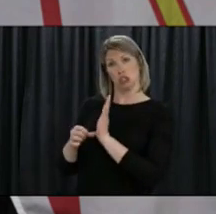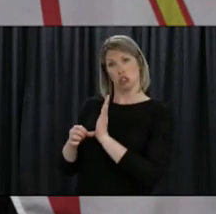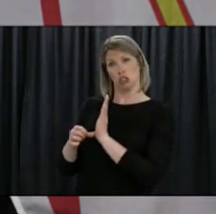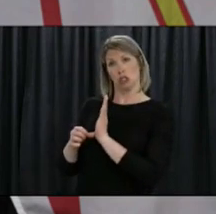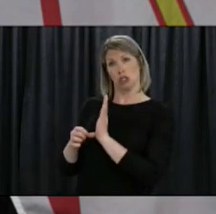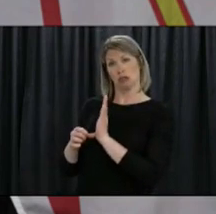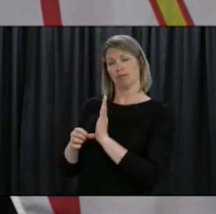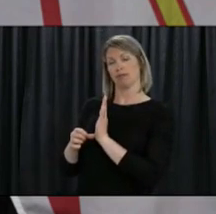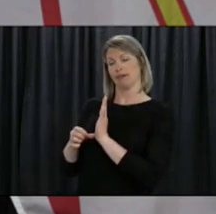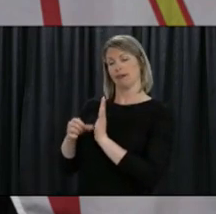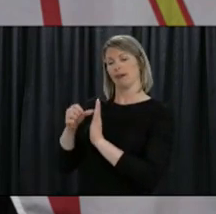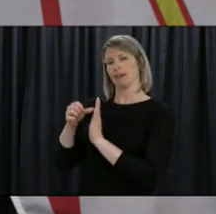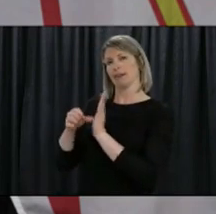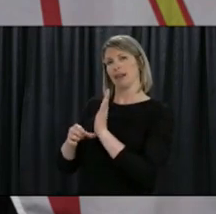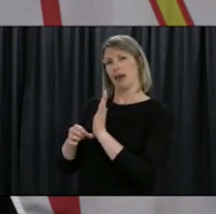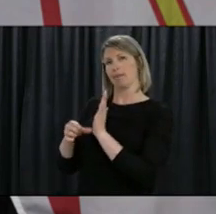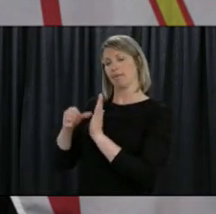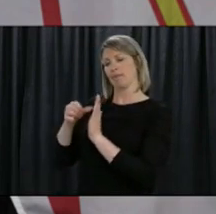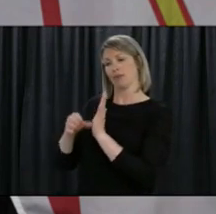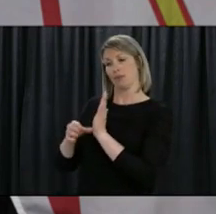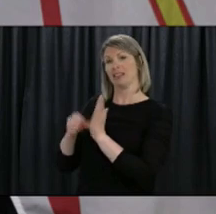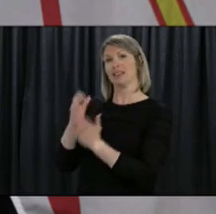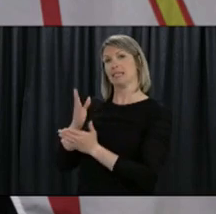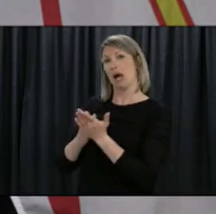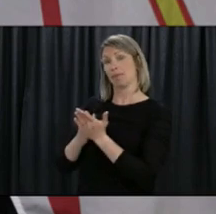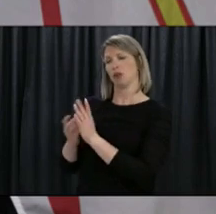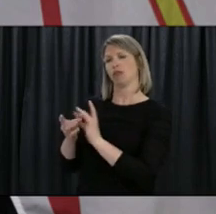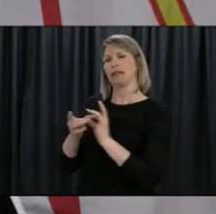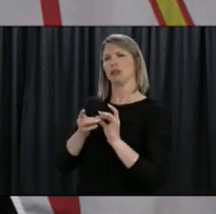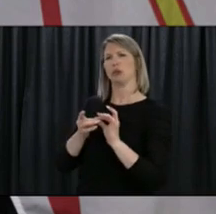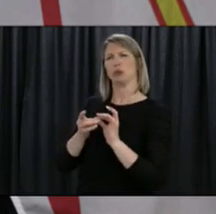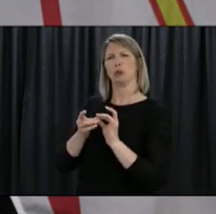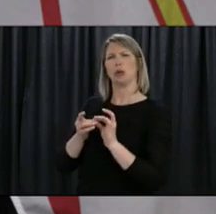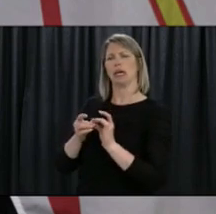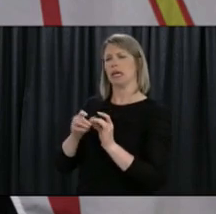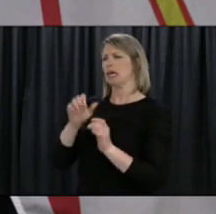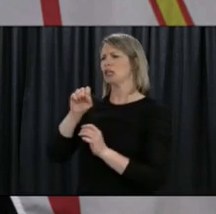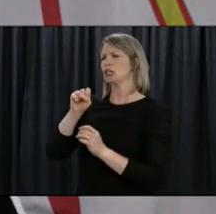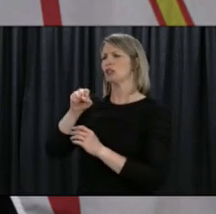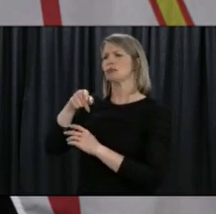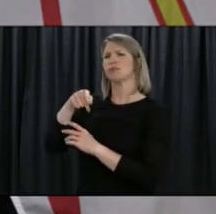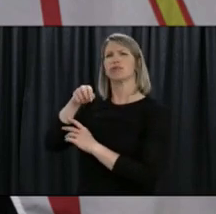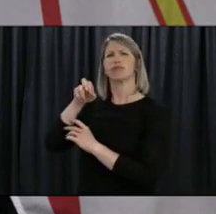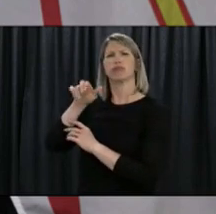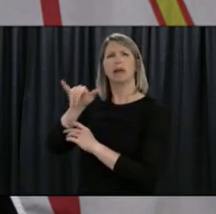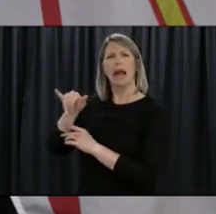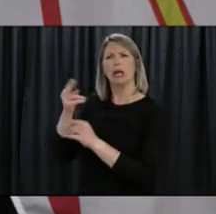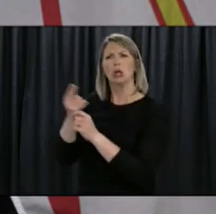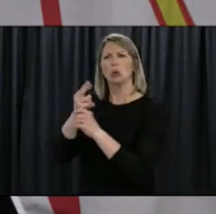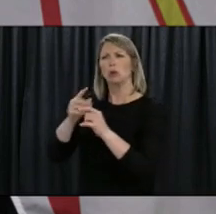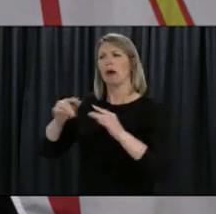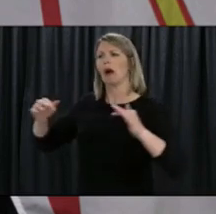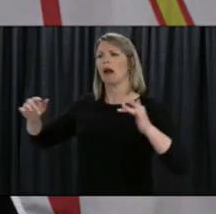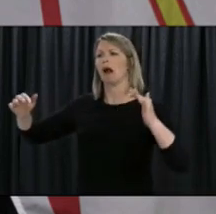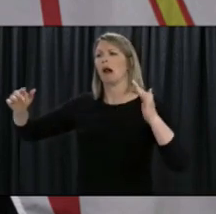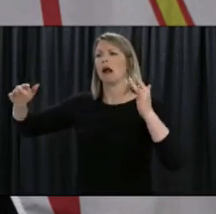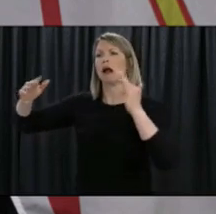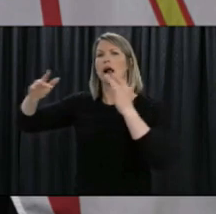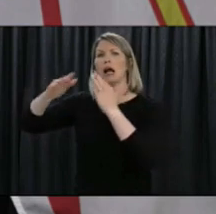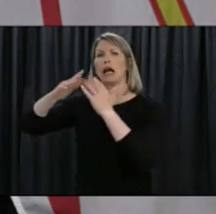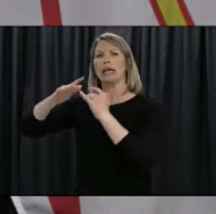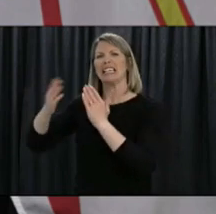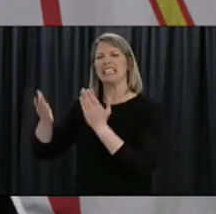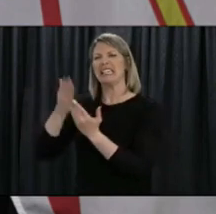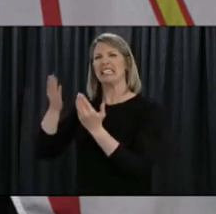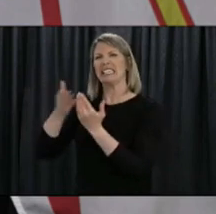at higher risk and certainly you know unless it was absolutely essential we would not want to proceed with one of those procedures